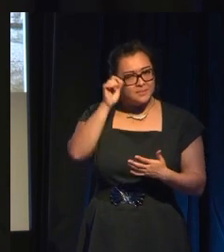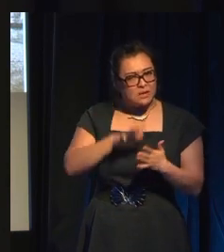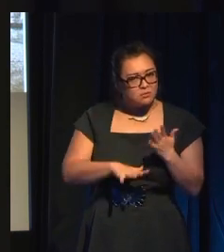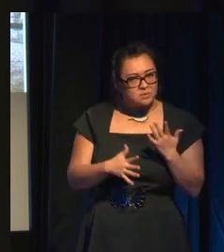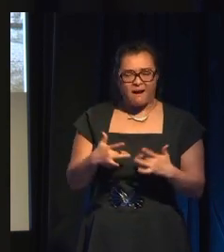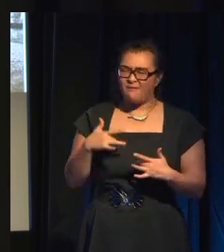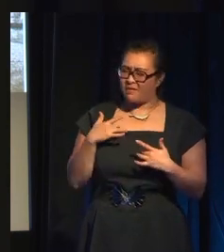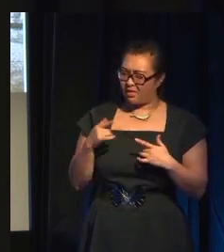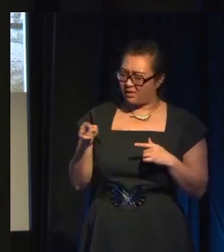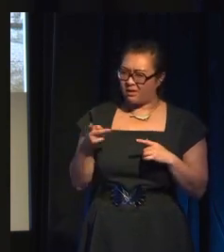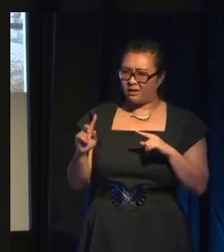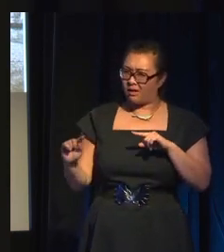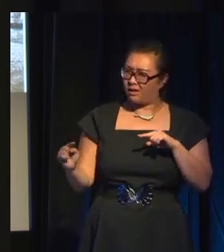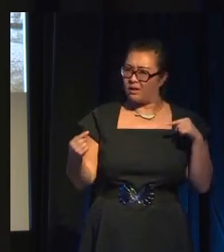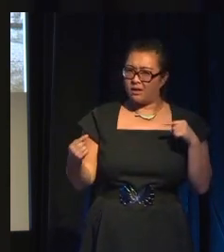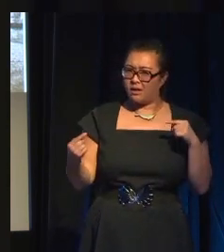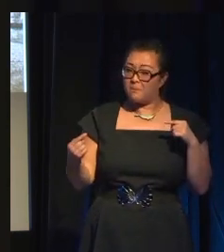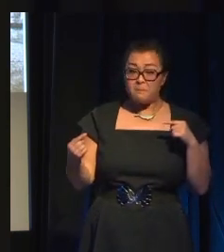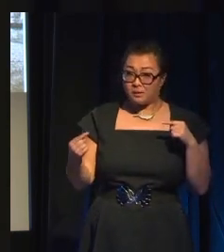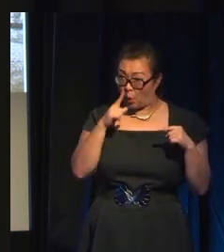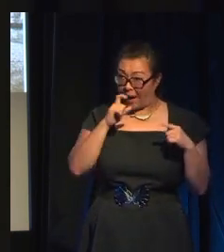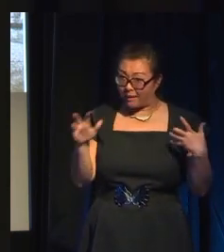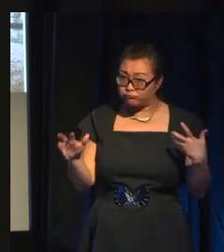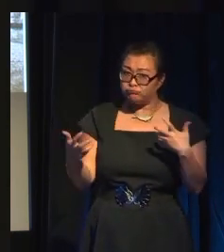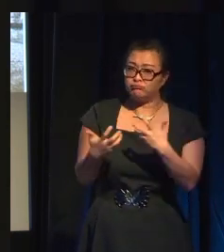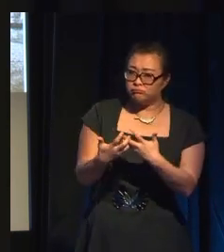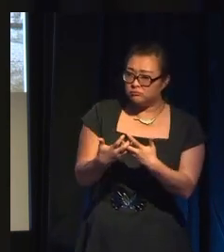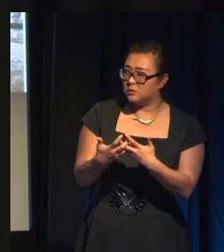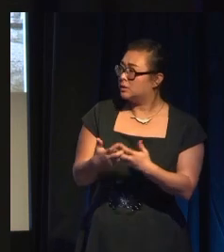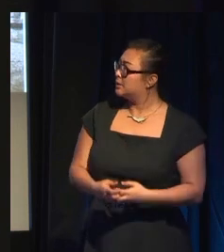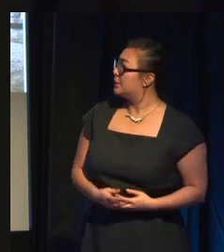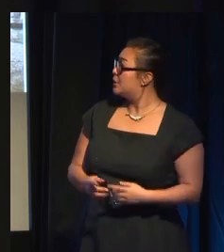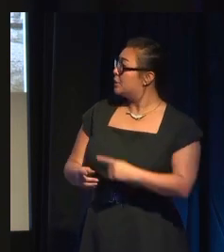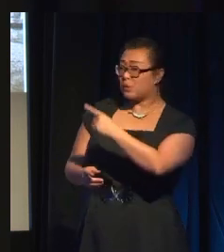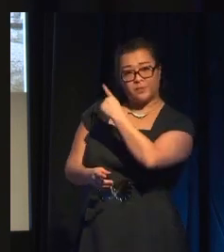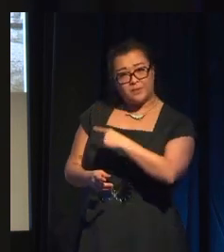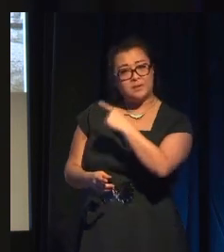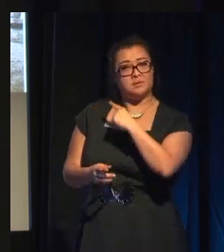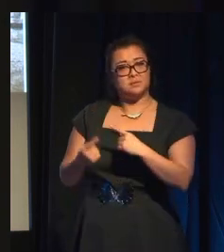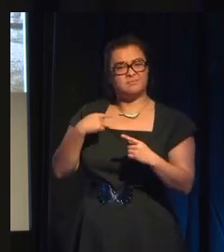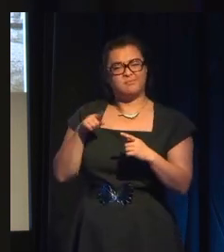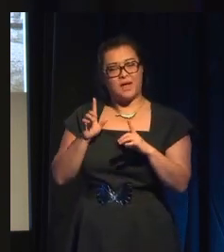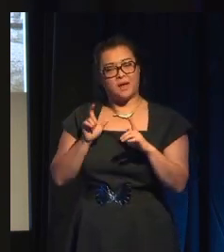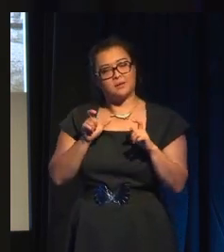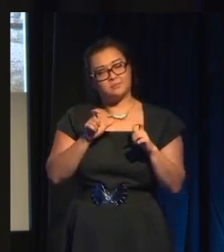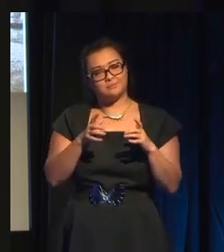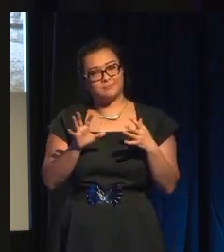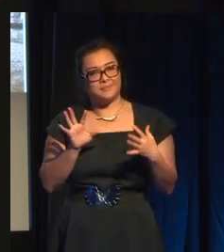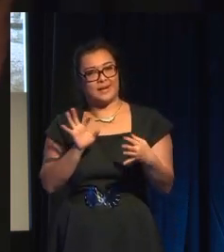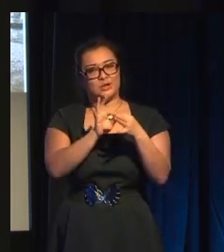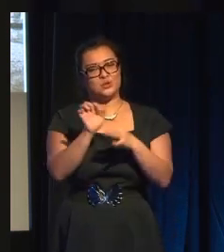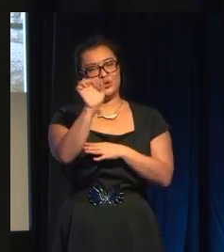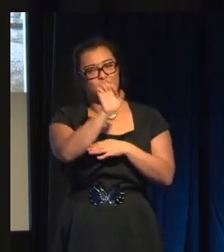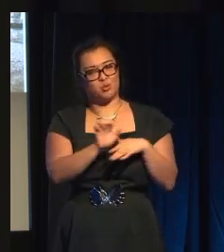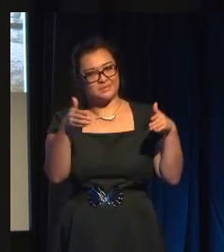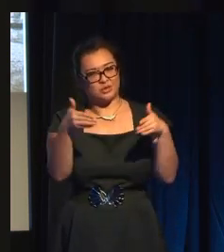I don't think it has to be. The references here I have are pretty Eurocentric. I'm sorry, we are in